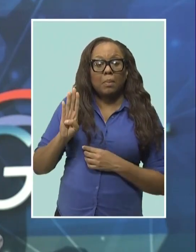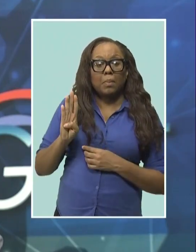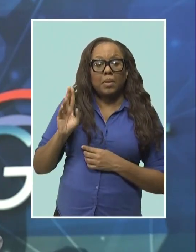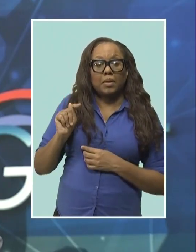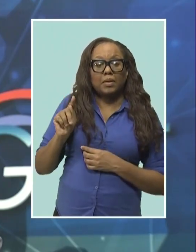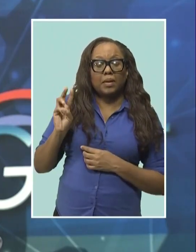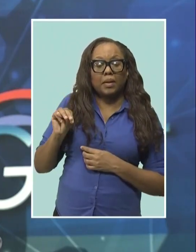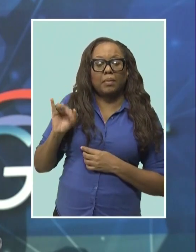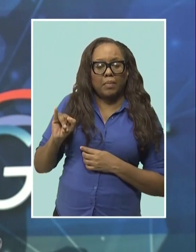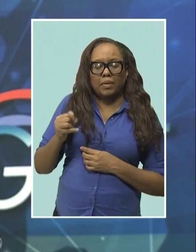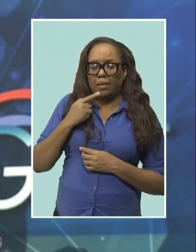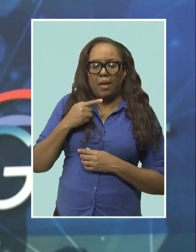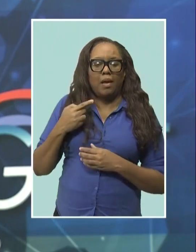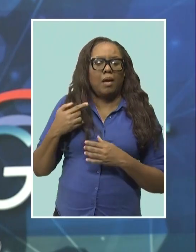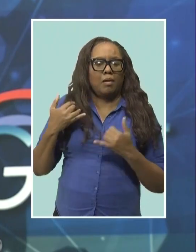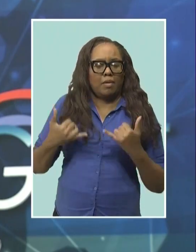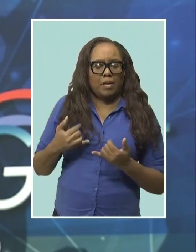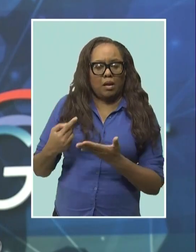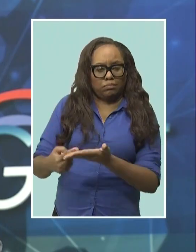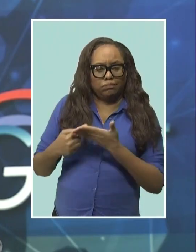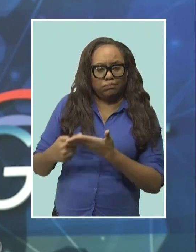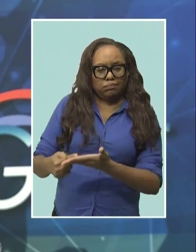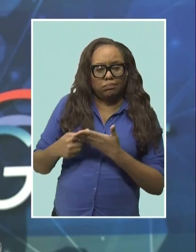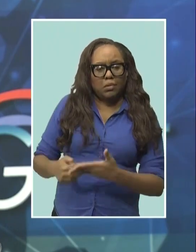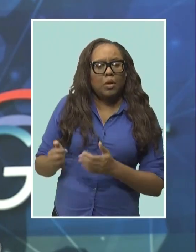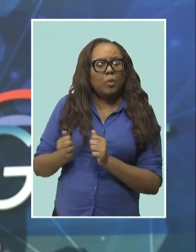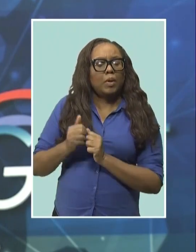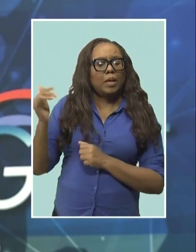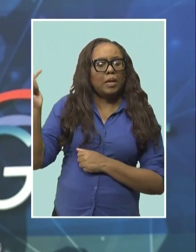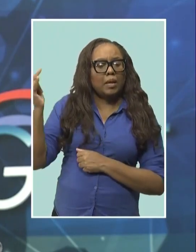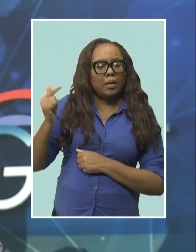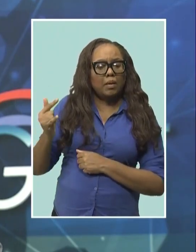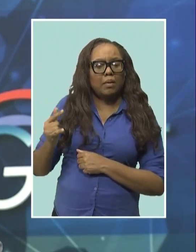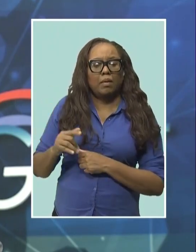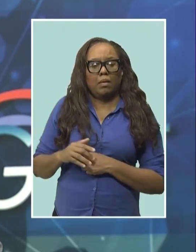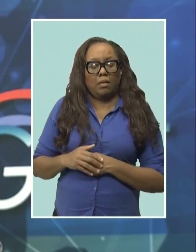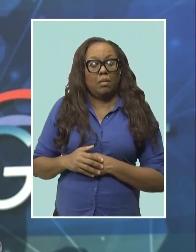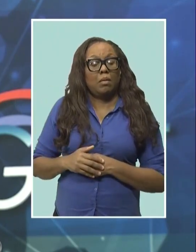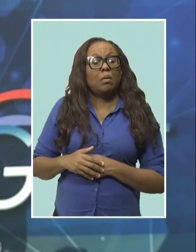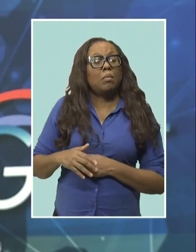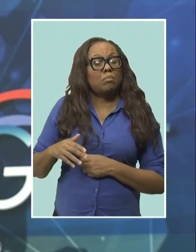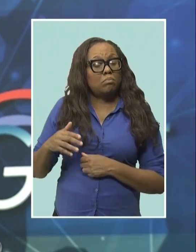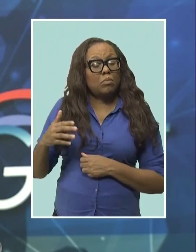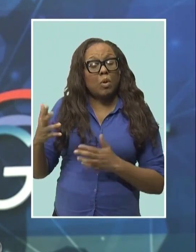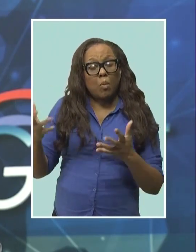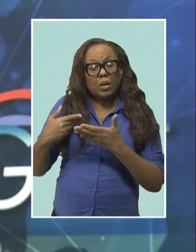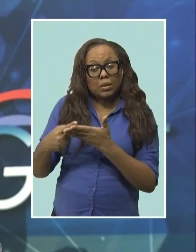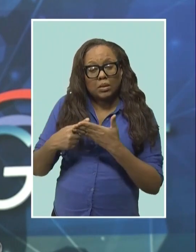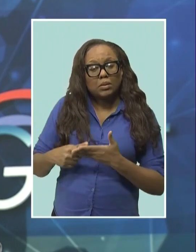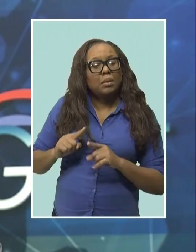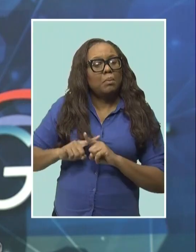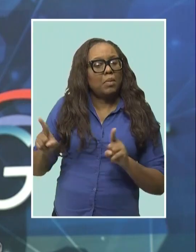says negotiating as a region with air carriers could be considered but would require changes.